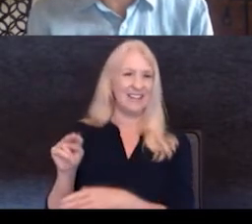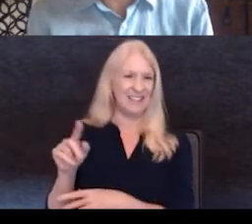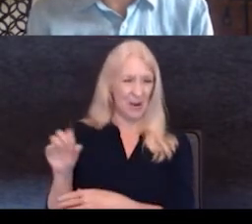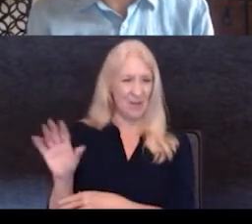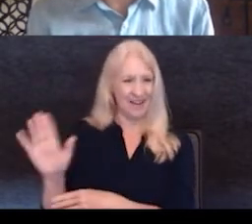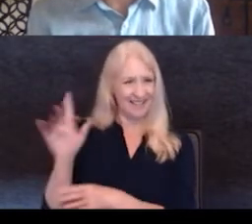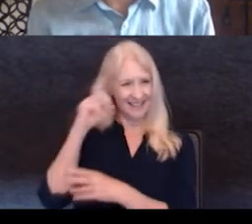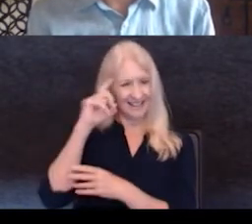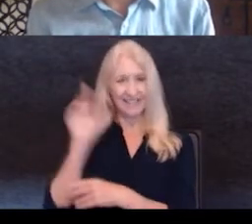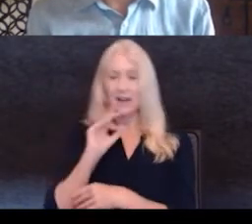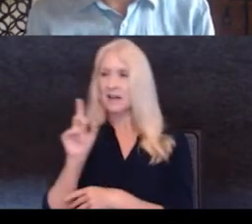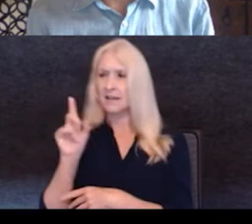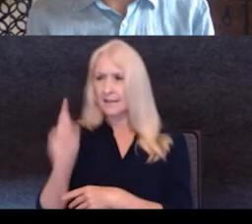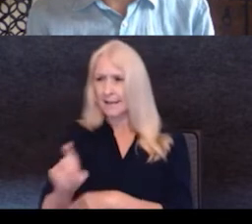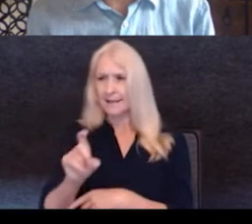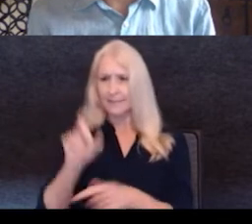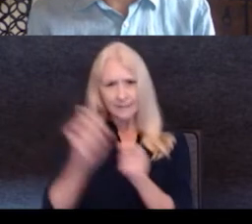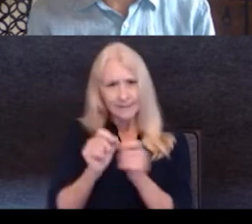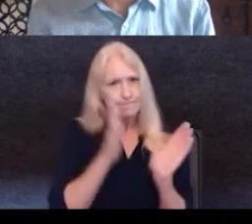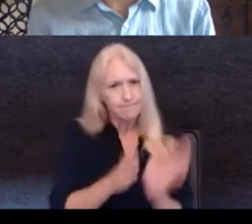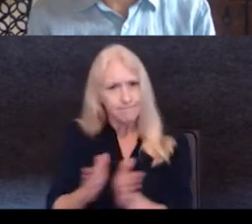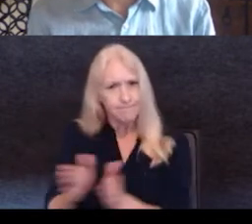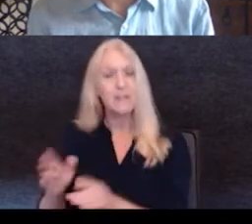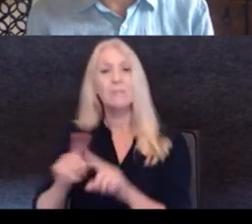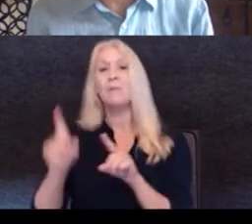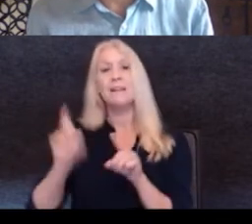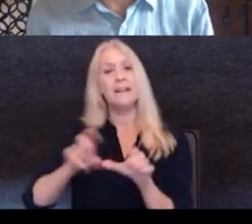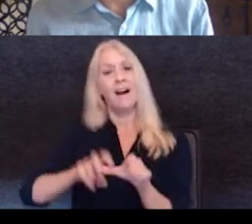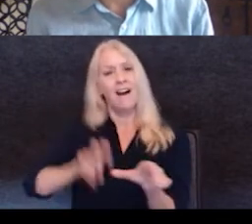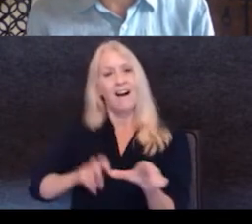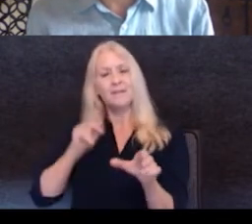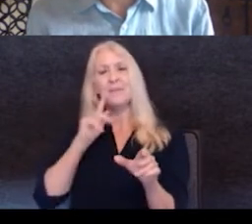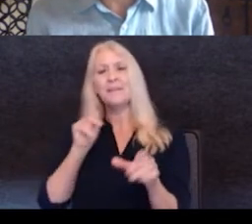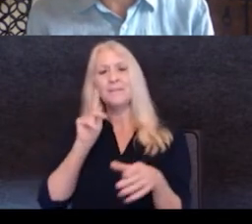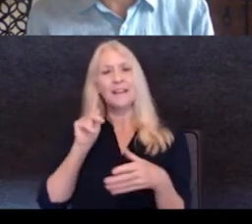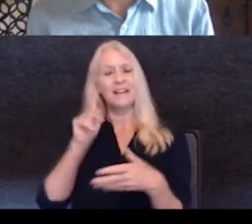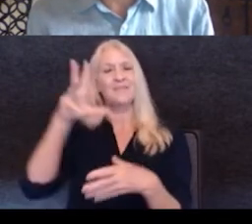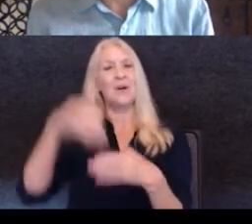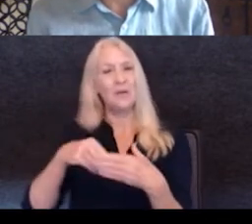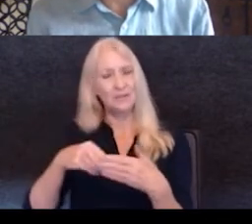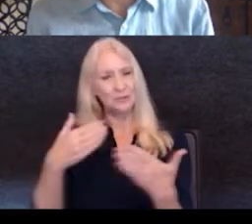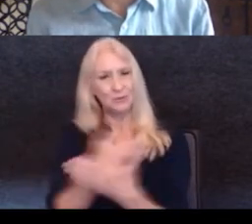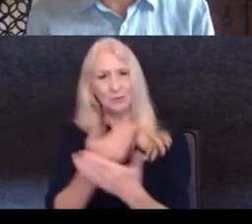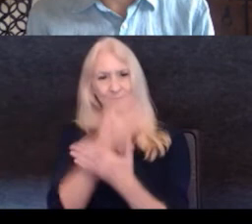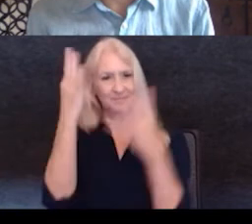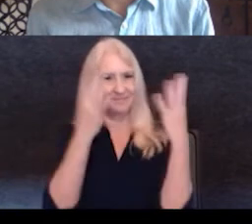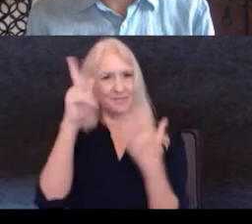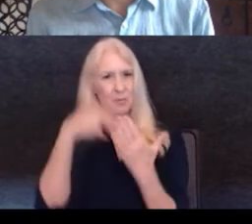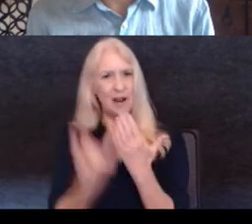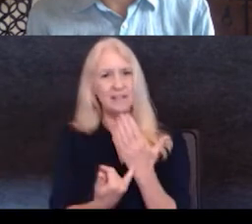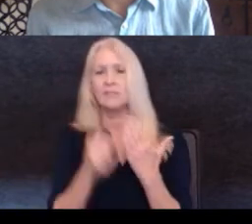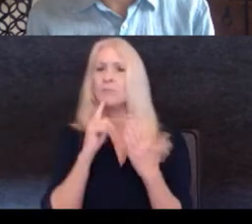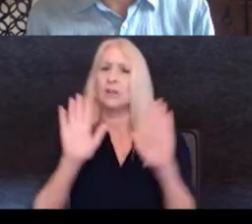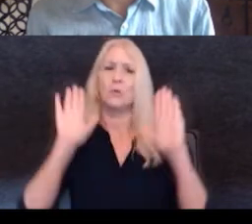but I, we needed to, to, to get out of it. Otherwise it wouldn't happen, the project. And it was a great